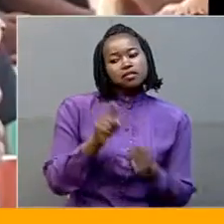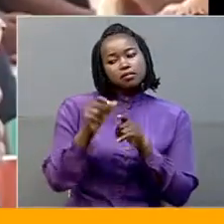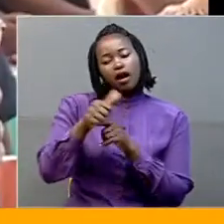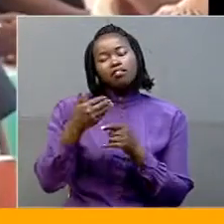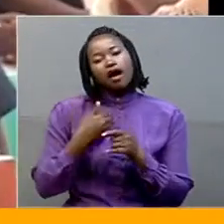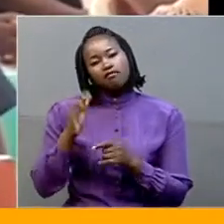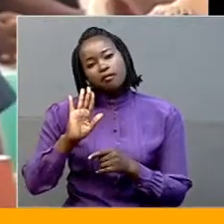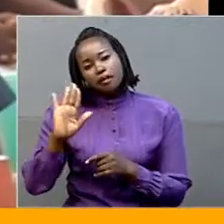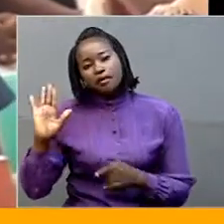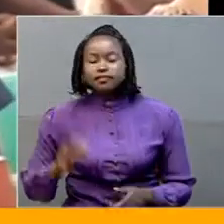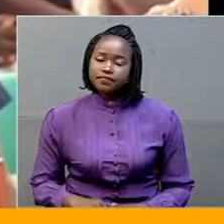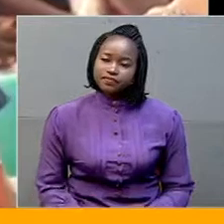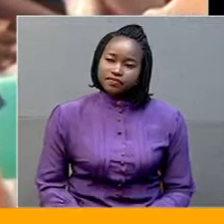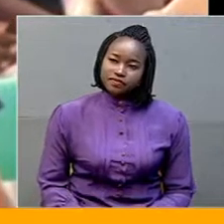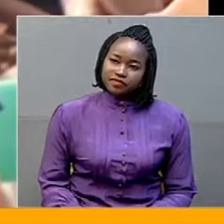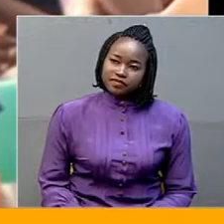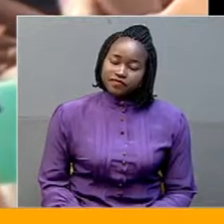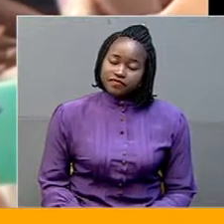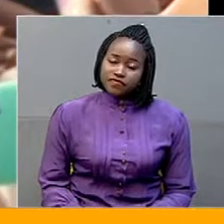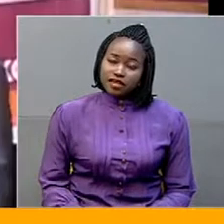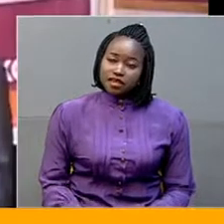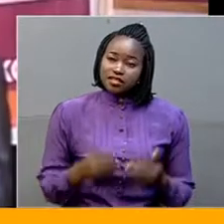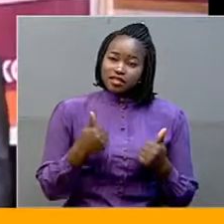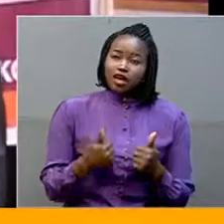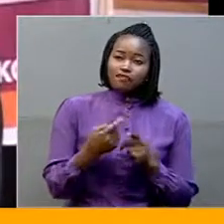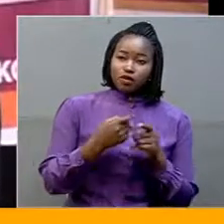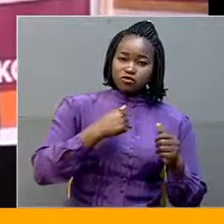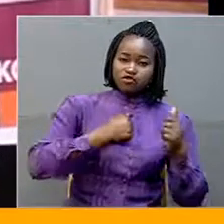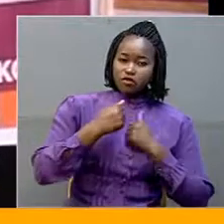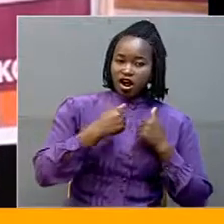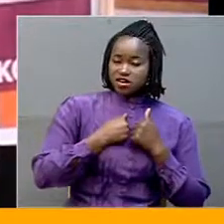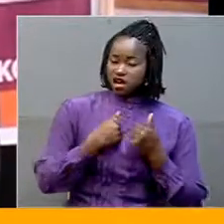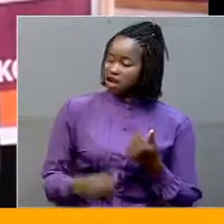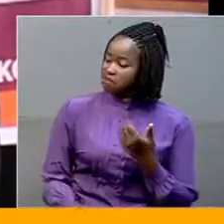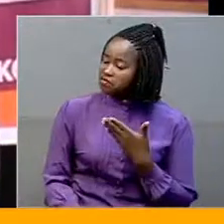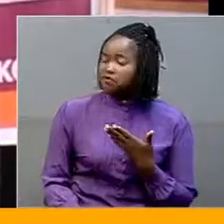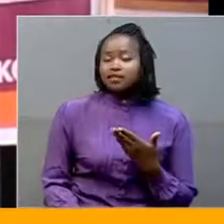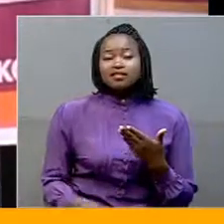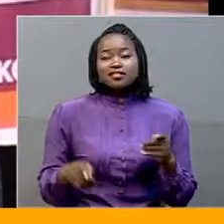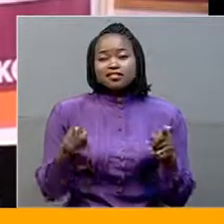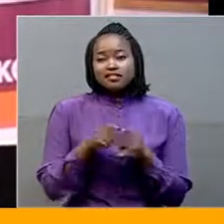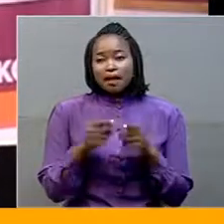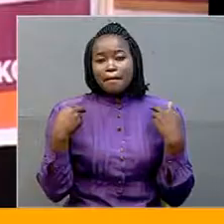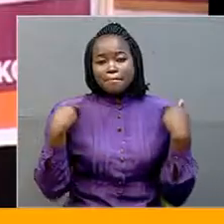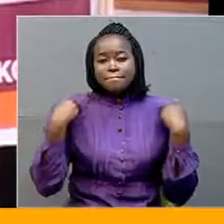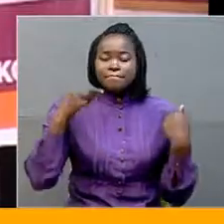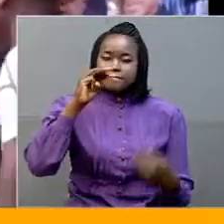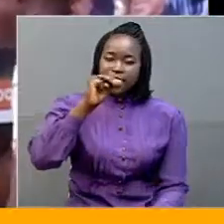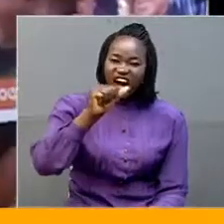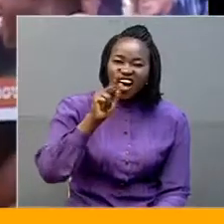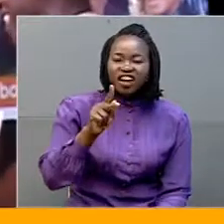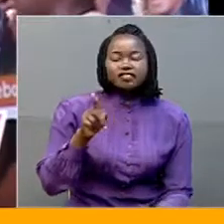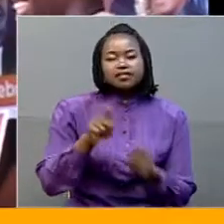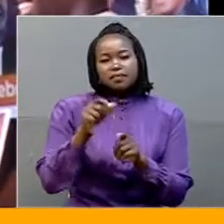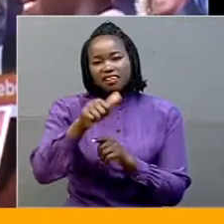Bishop Nathan Gasatura from Rwanda, Reverend Onesma Sasime, Chaplain Makere University, and others,